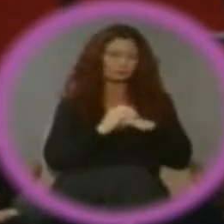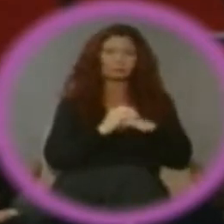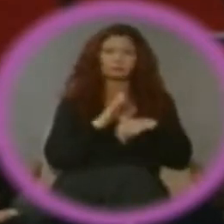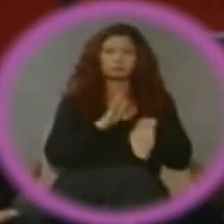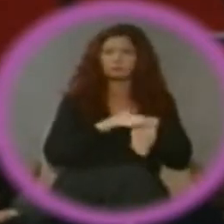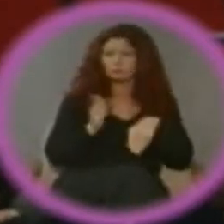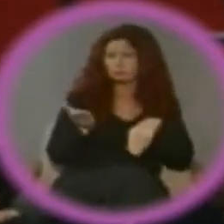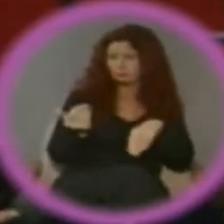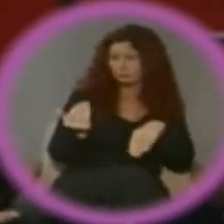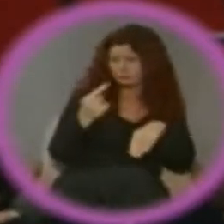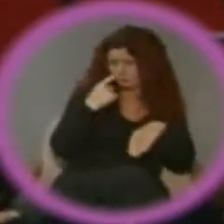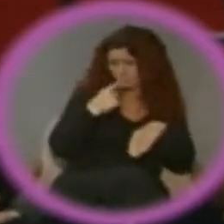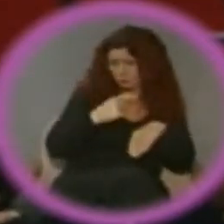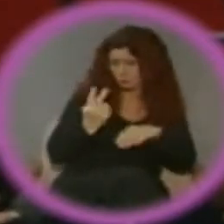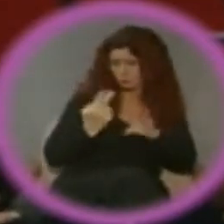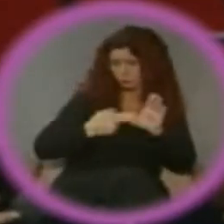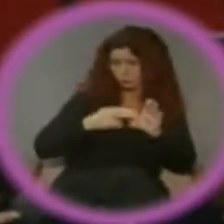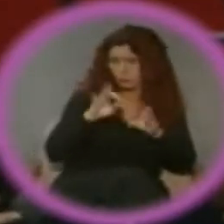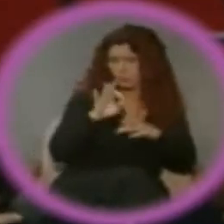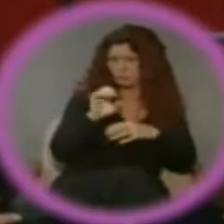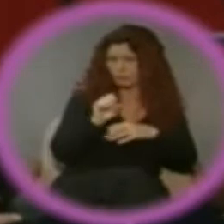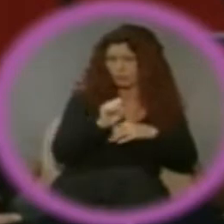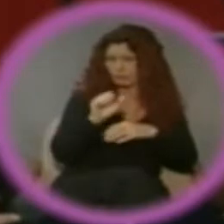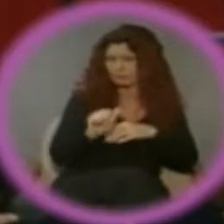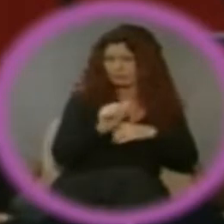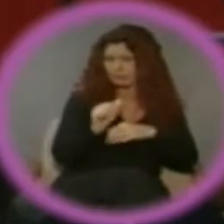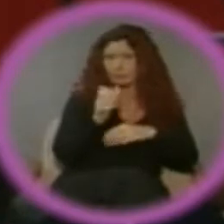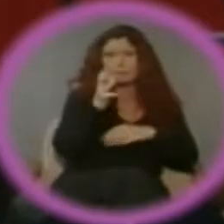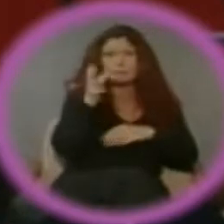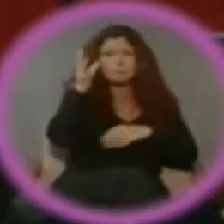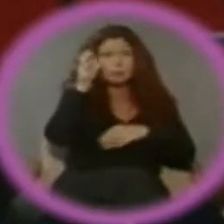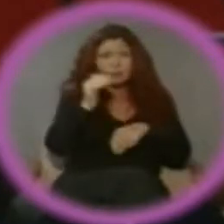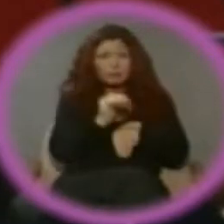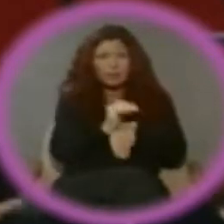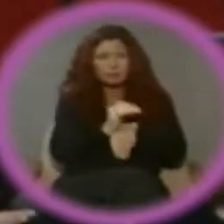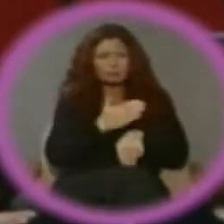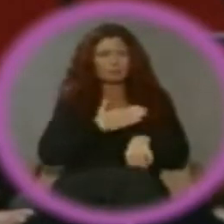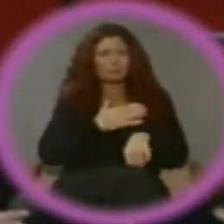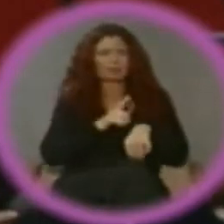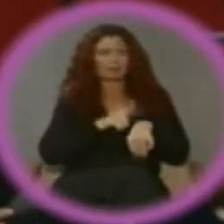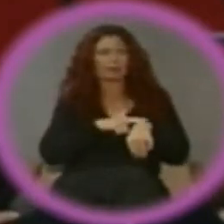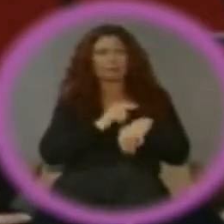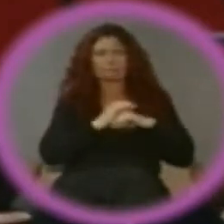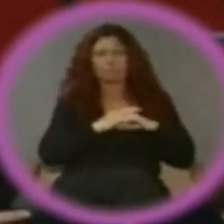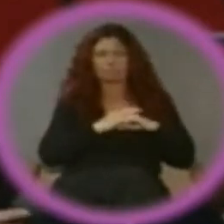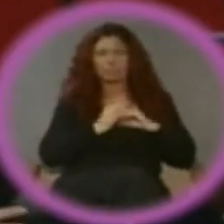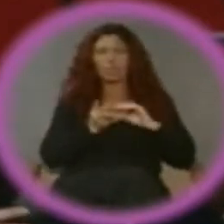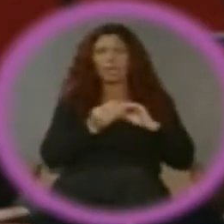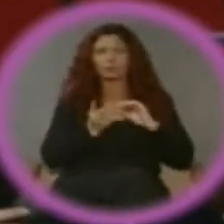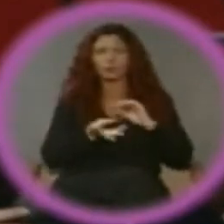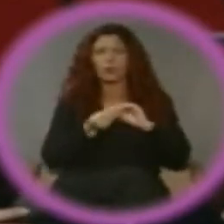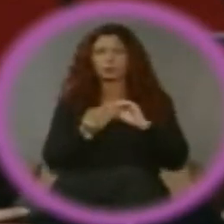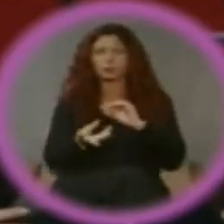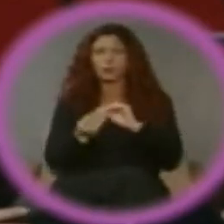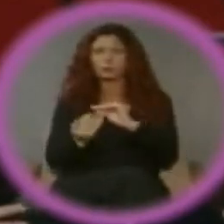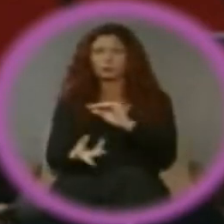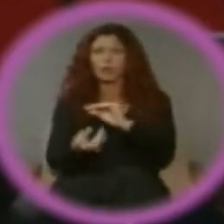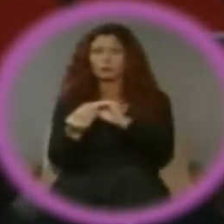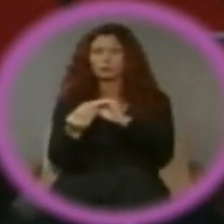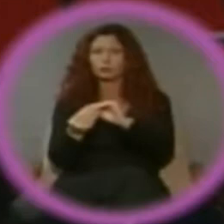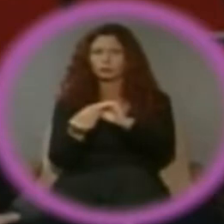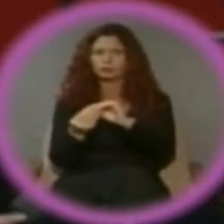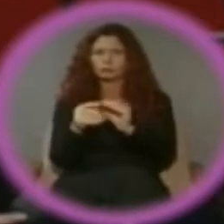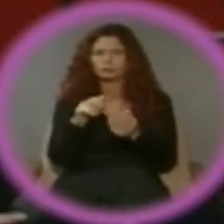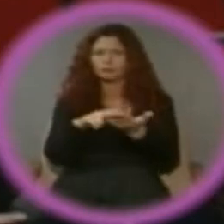FSA parent night on my own time. These are all just extra things outside of my contractual agreement